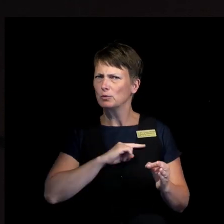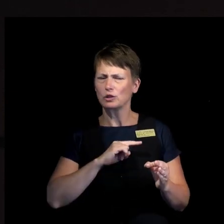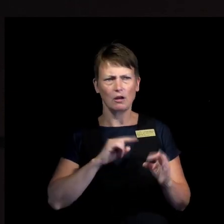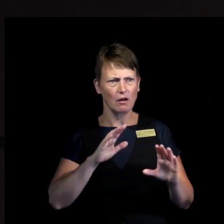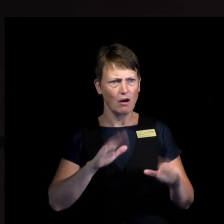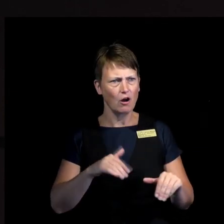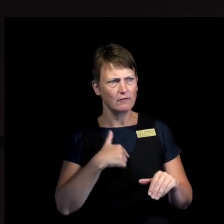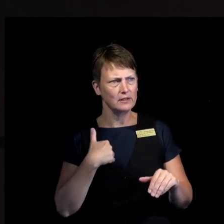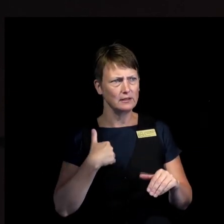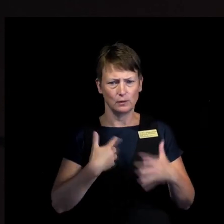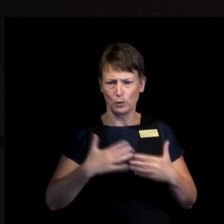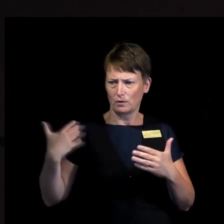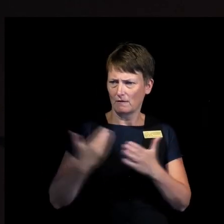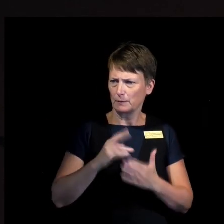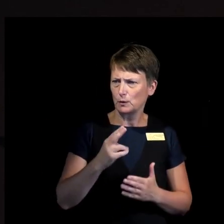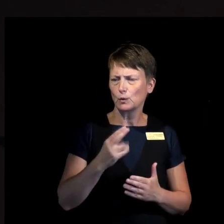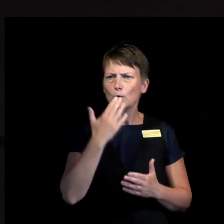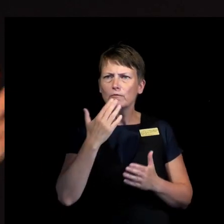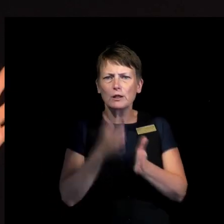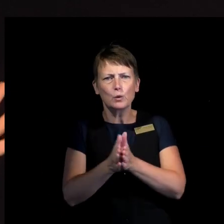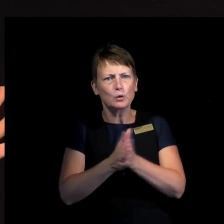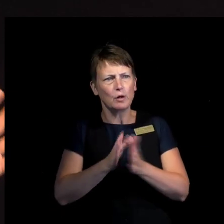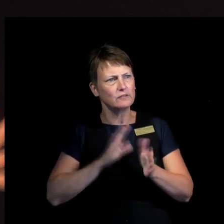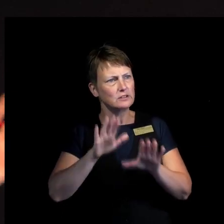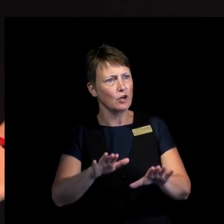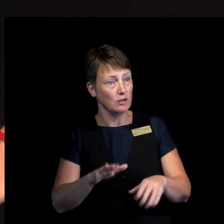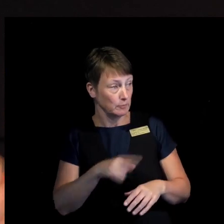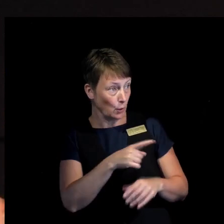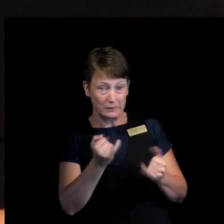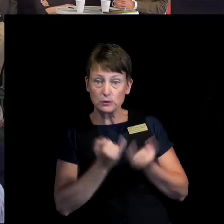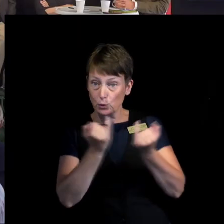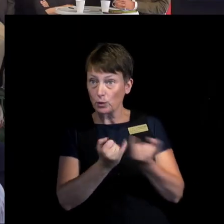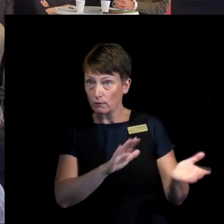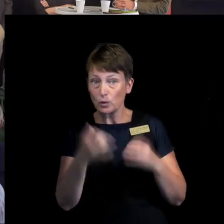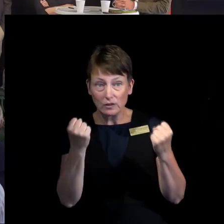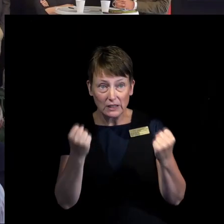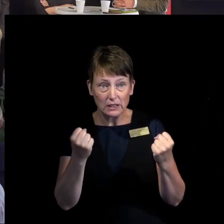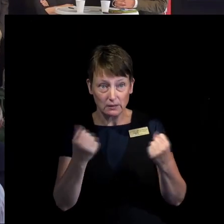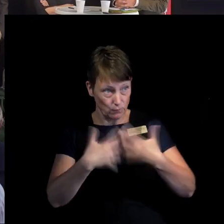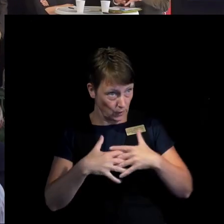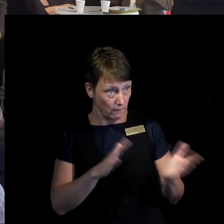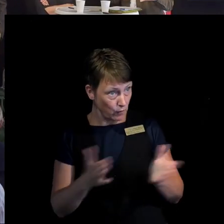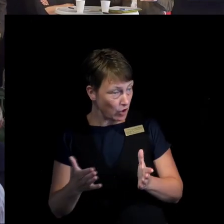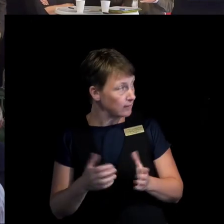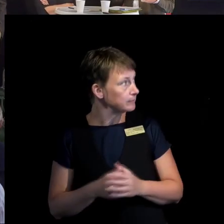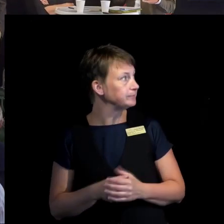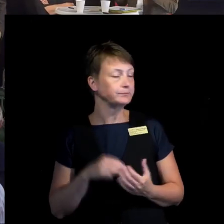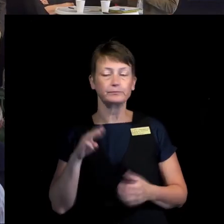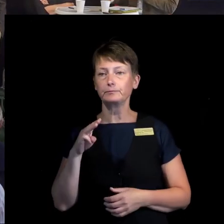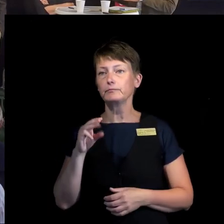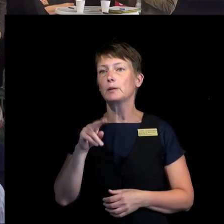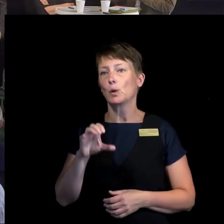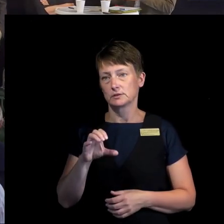dealing with some of these challenges forward? Do the institutions still matter? Do they work? Well, I mean, I could start